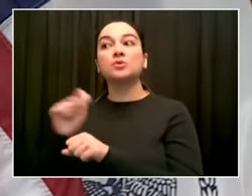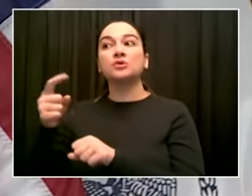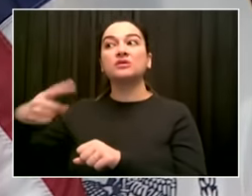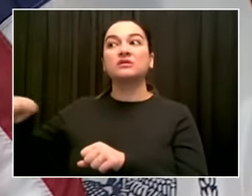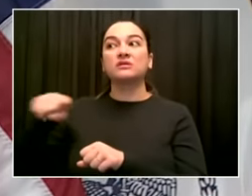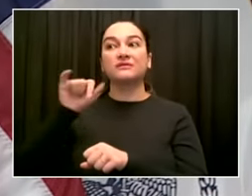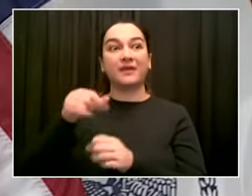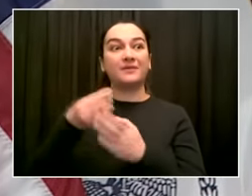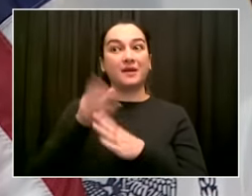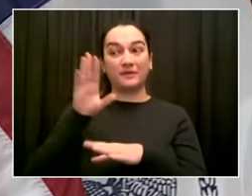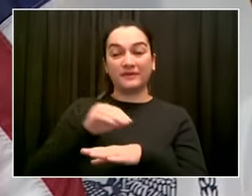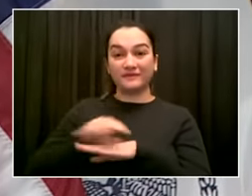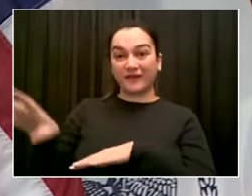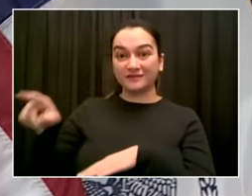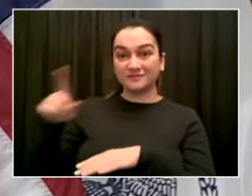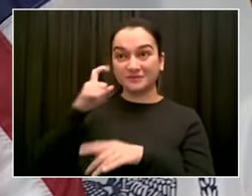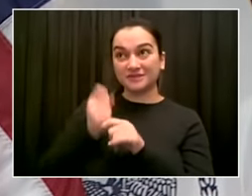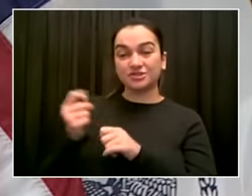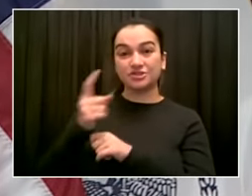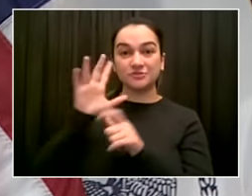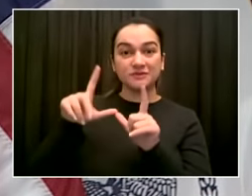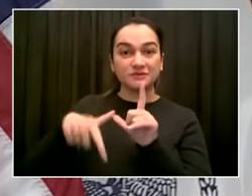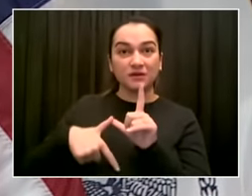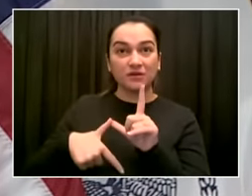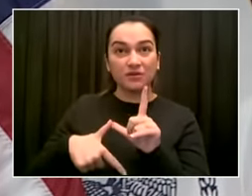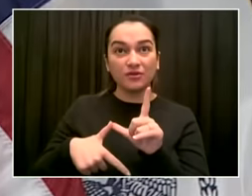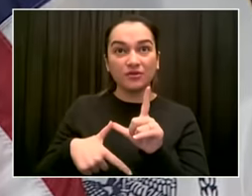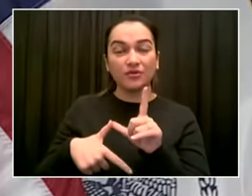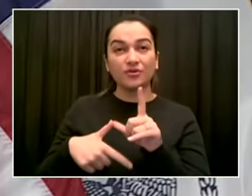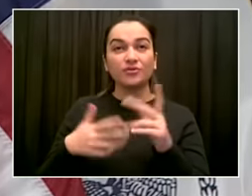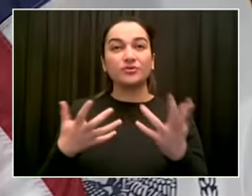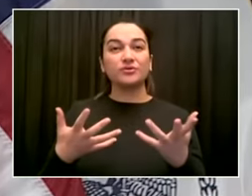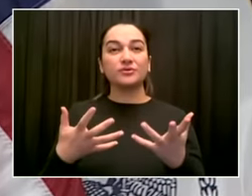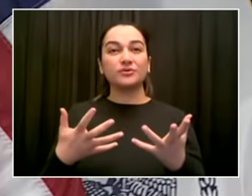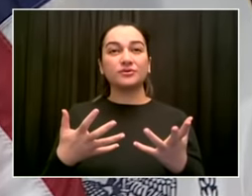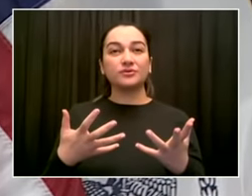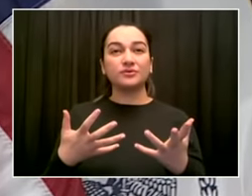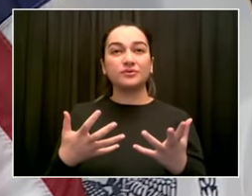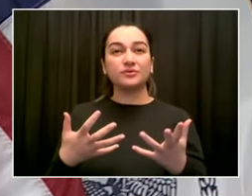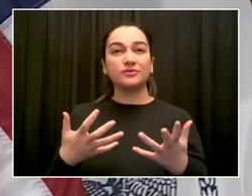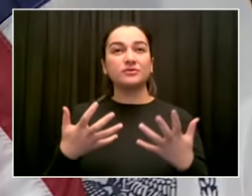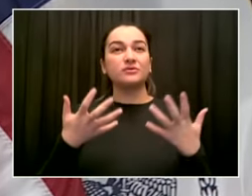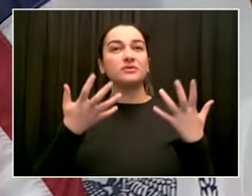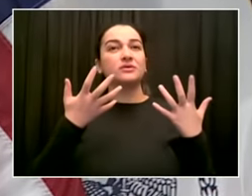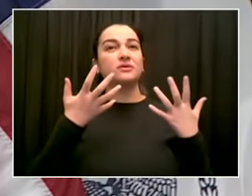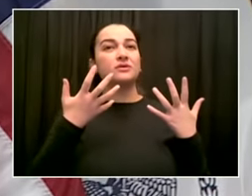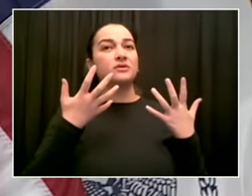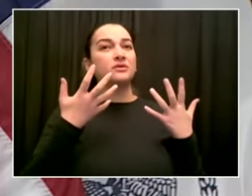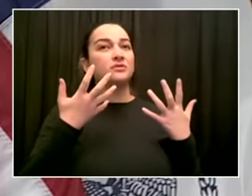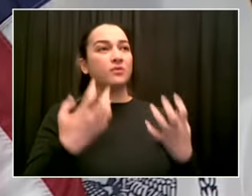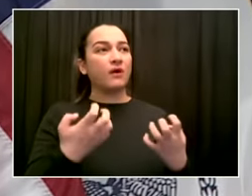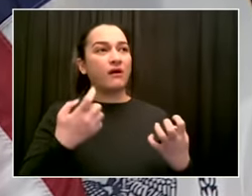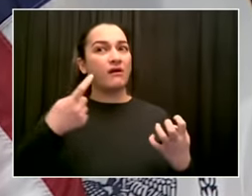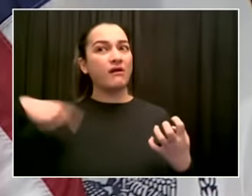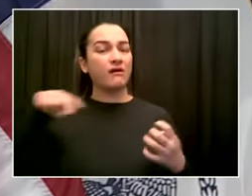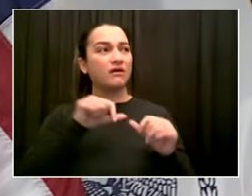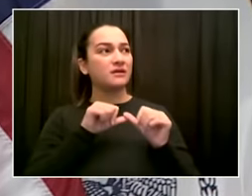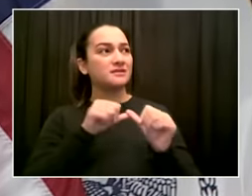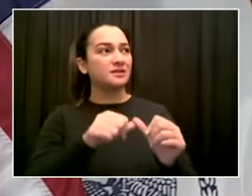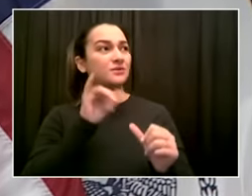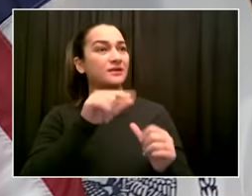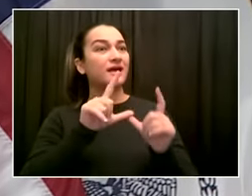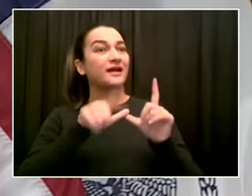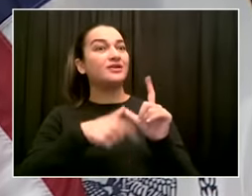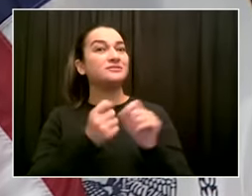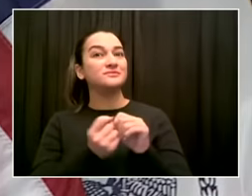for MLR and for those resiliency positions. So will you do that? David, I want to get all the facts from our